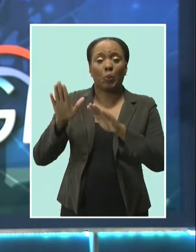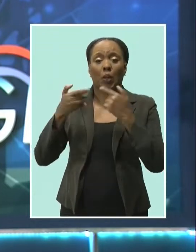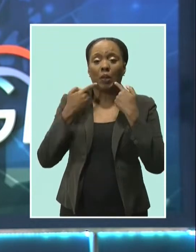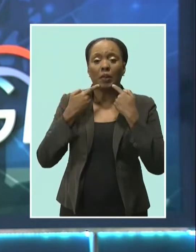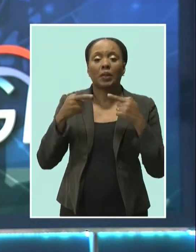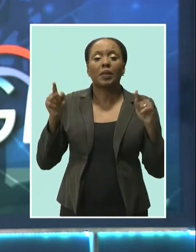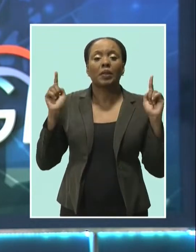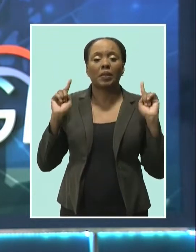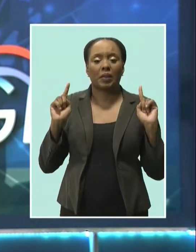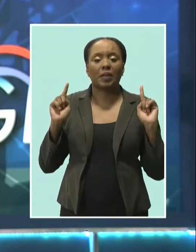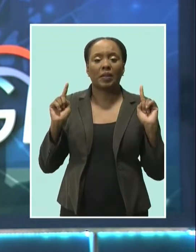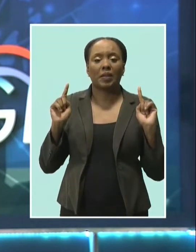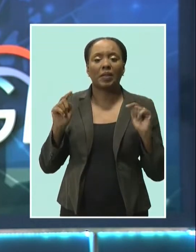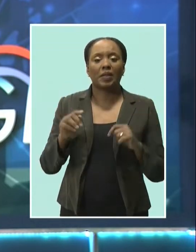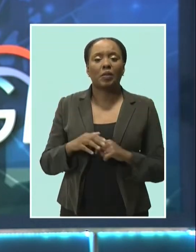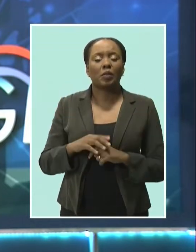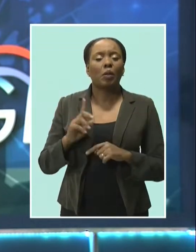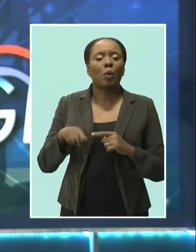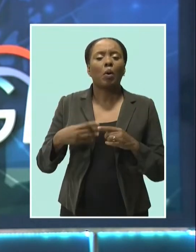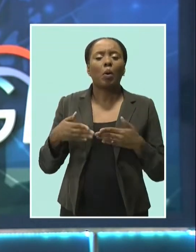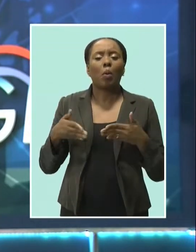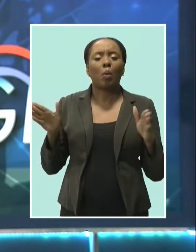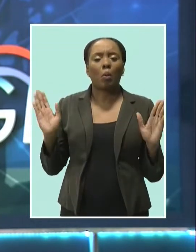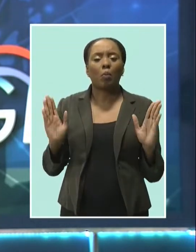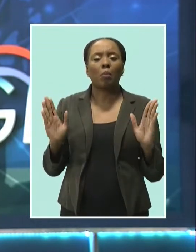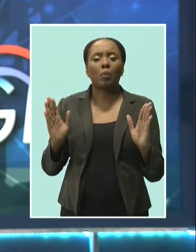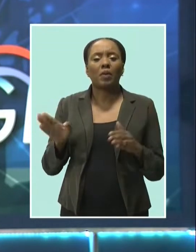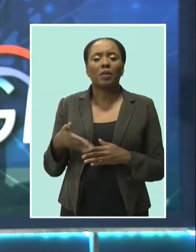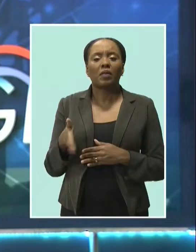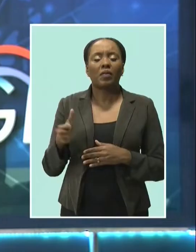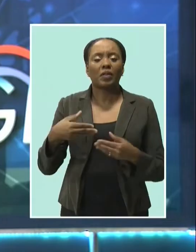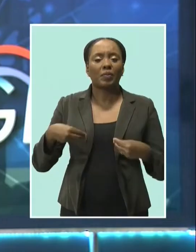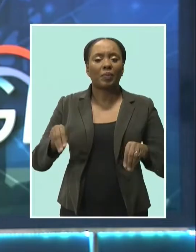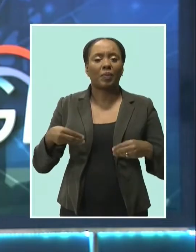Kirk Humphrey, at the reopening of the Paynes Bay fish market.